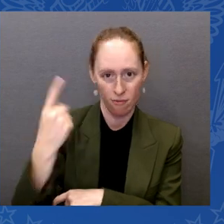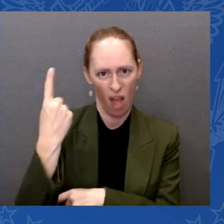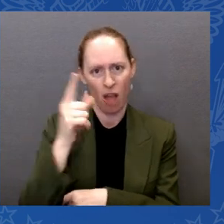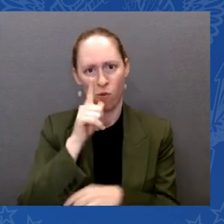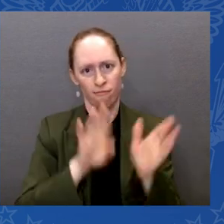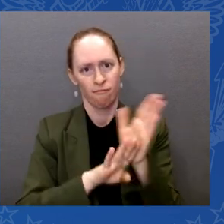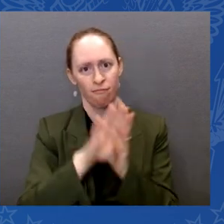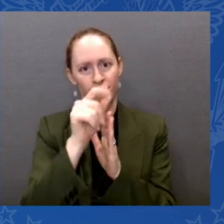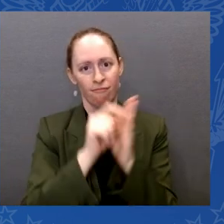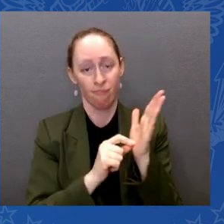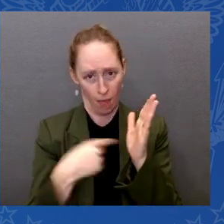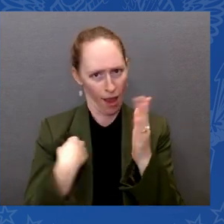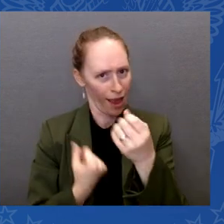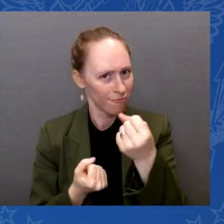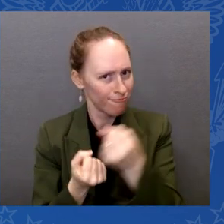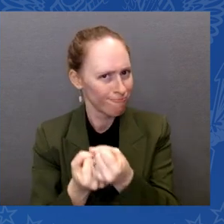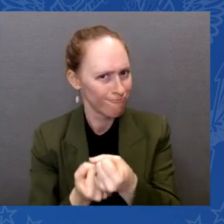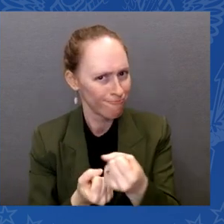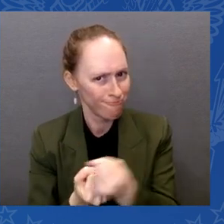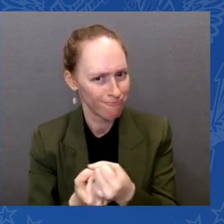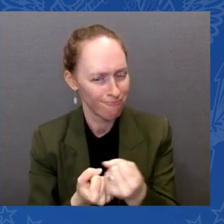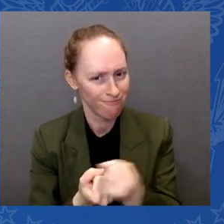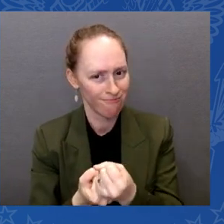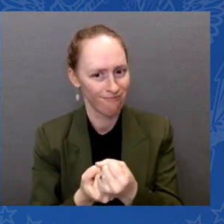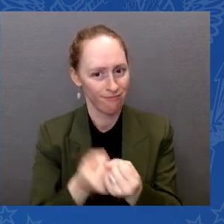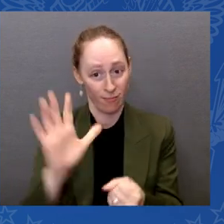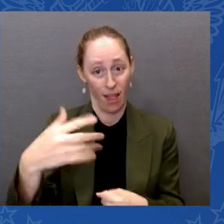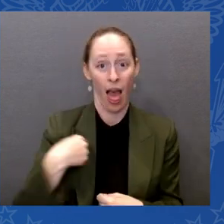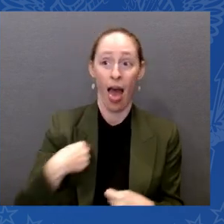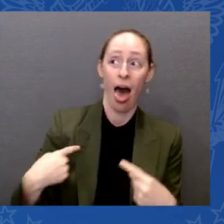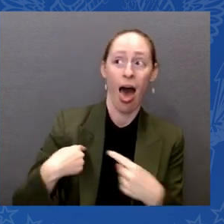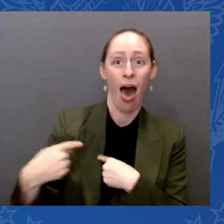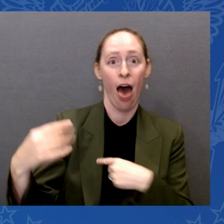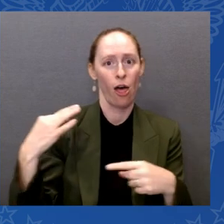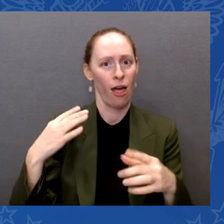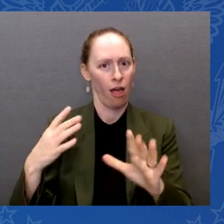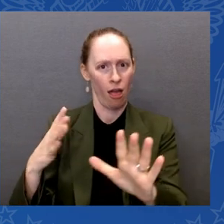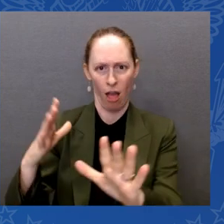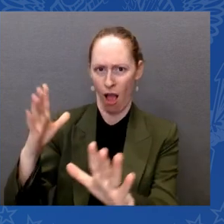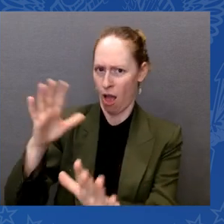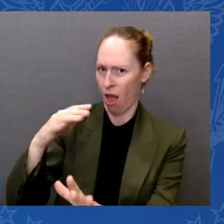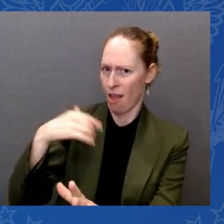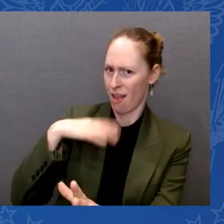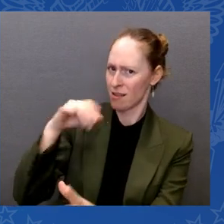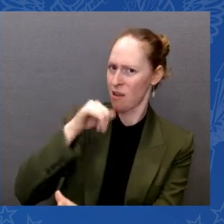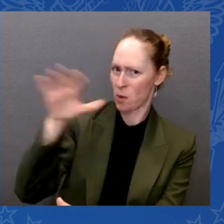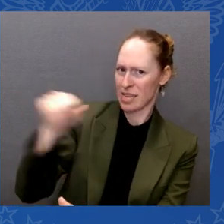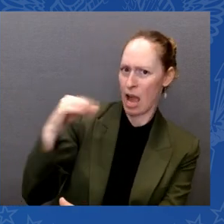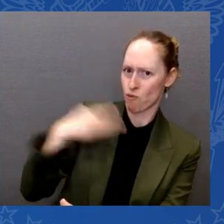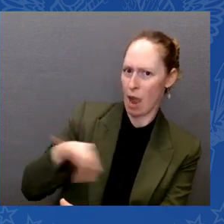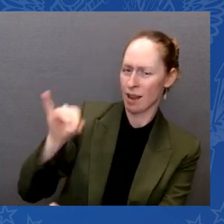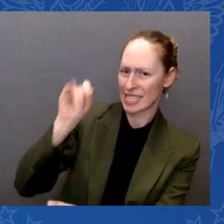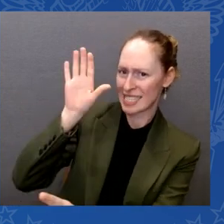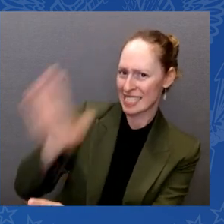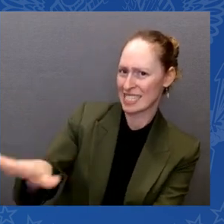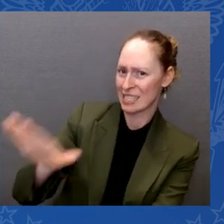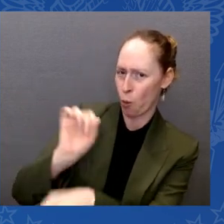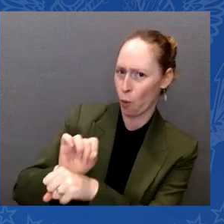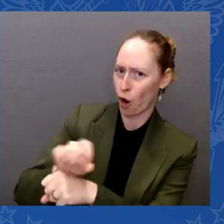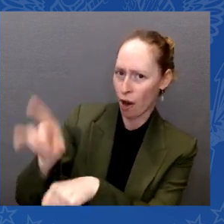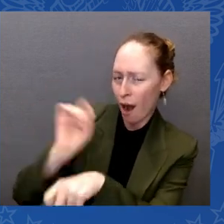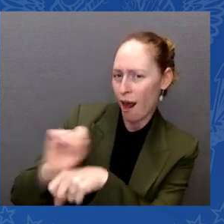But I knew then how important it was and members of both parties, both parties pressed through, uh,